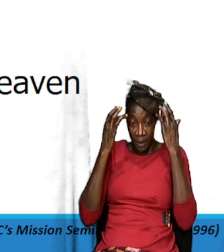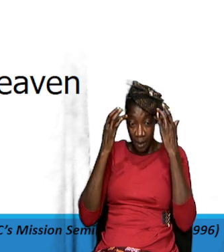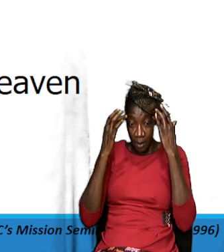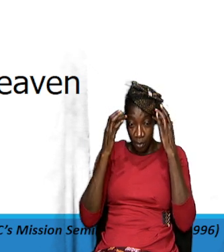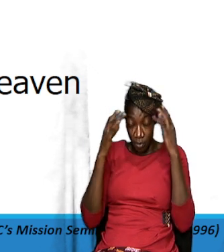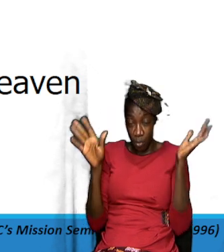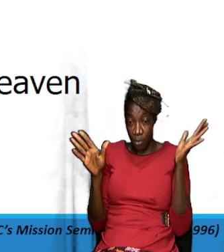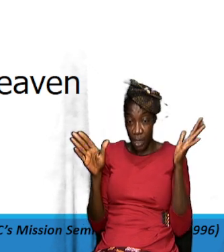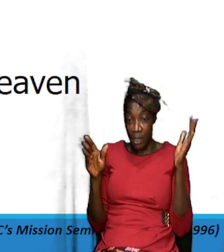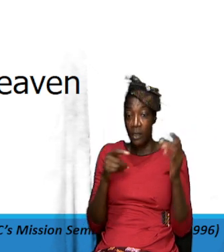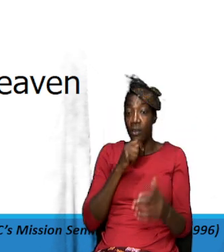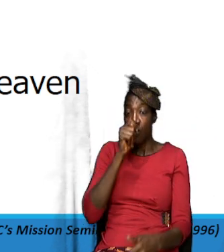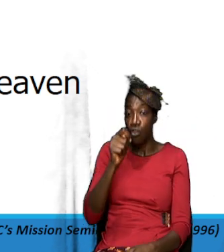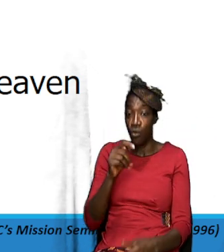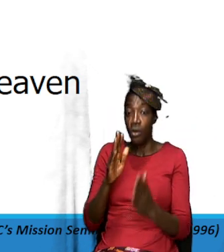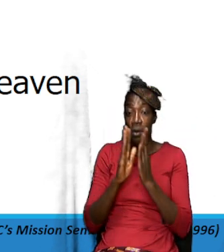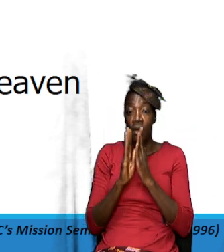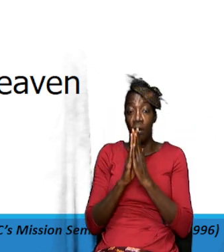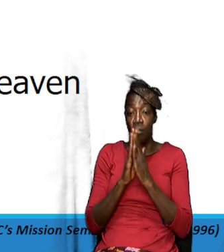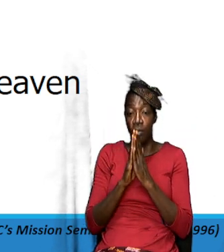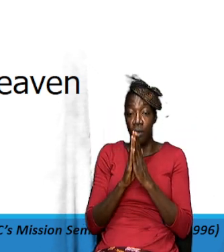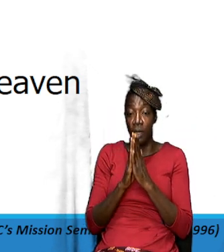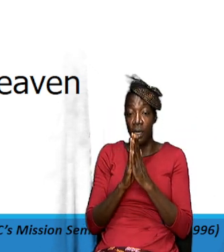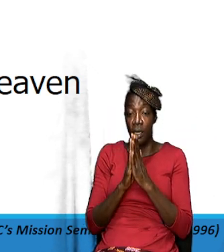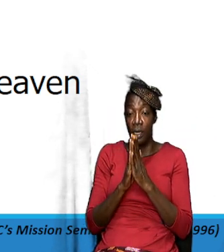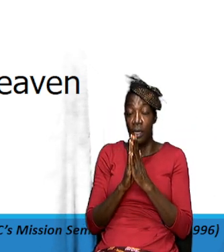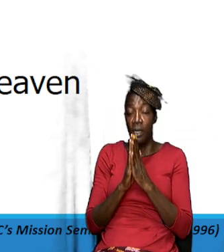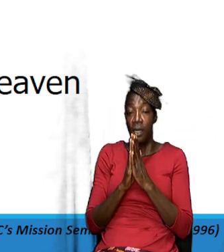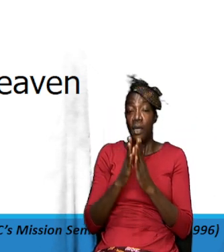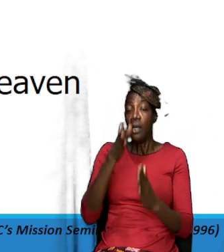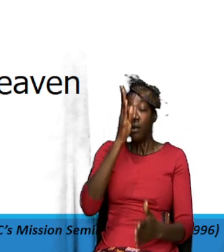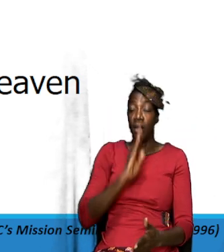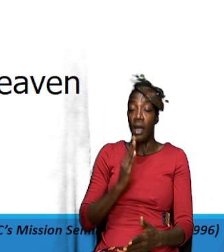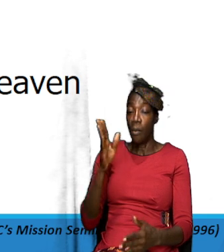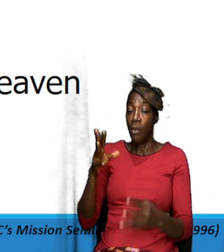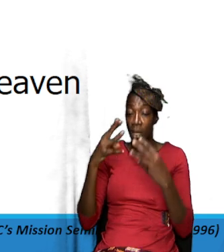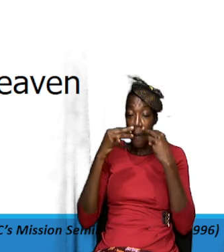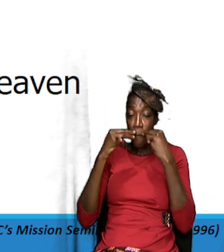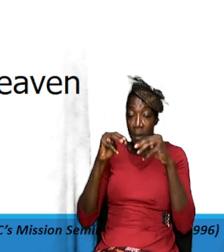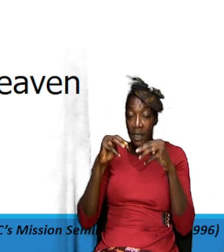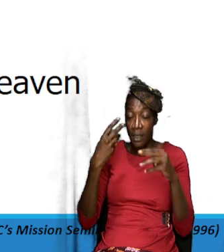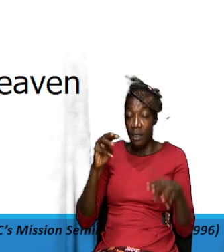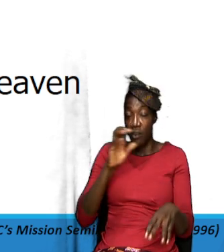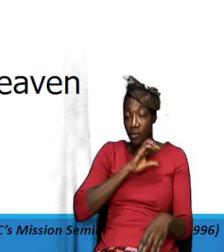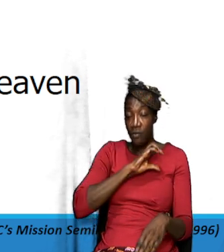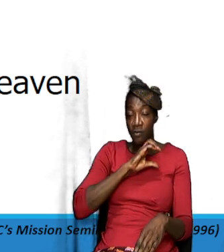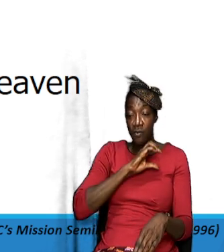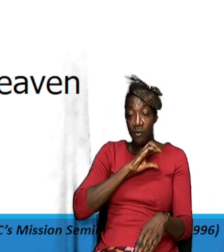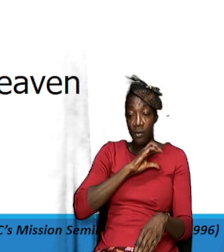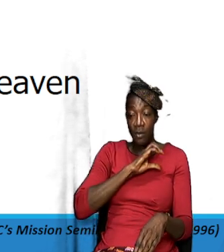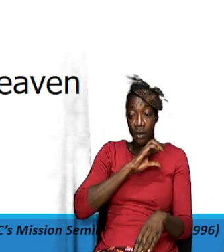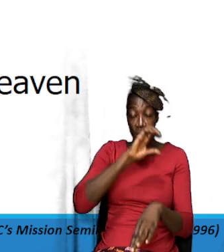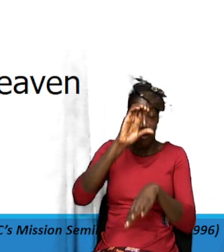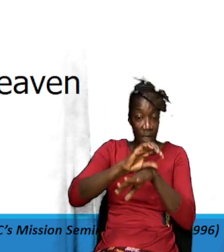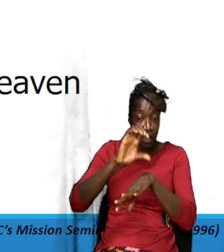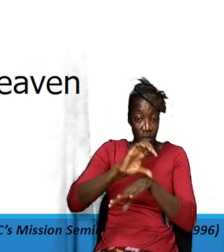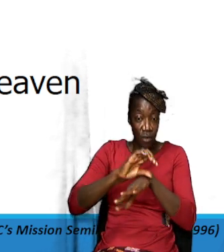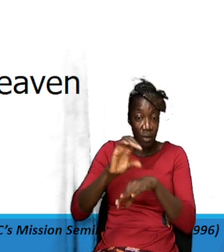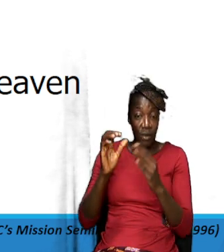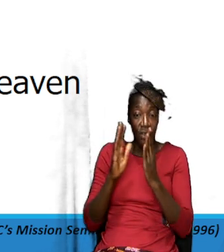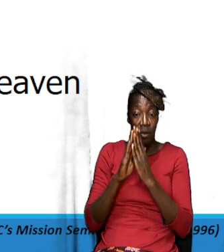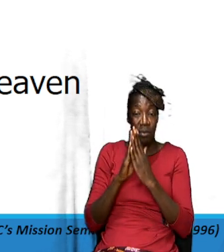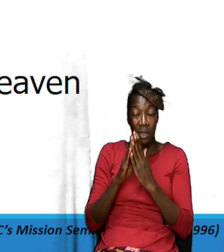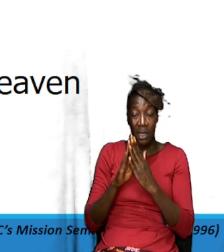true you're praying to God but there's a message there for the church you know so when we pray like that